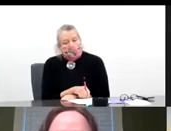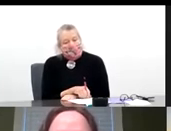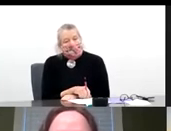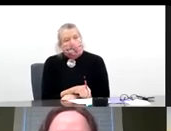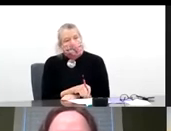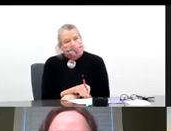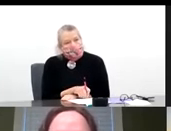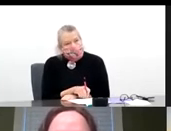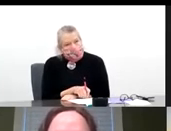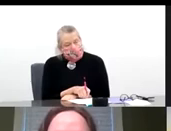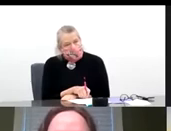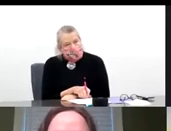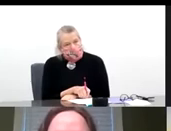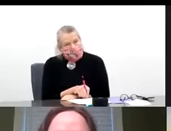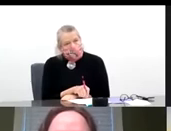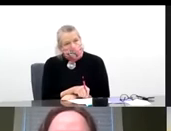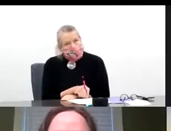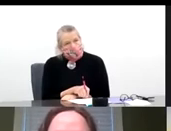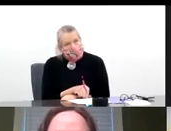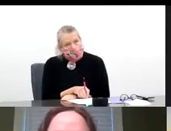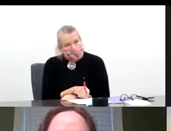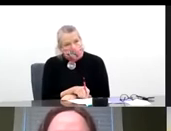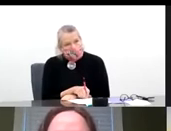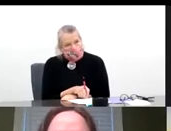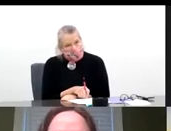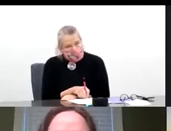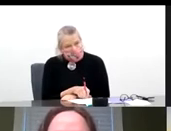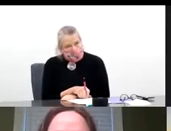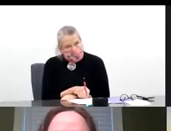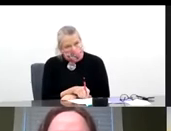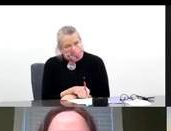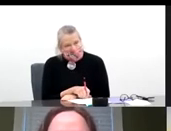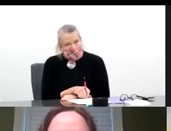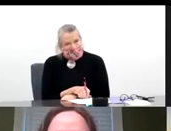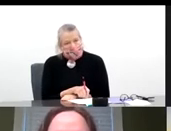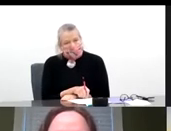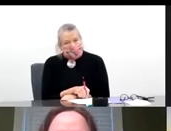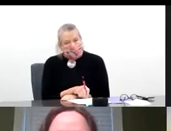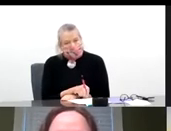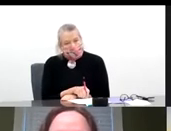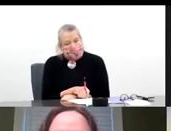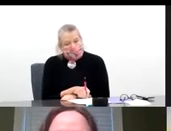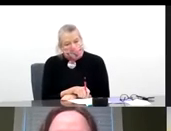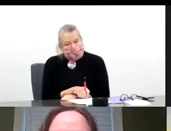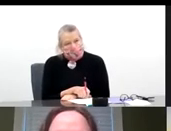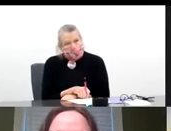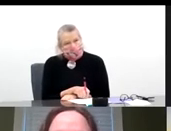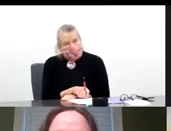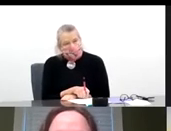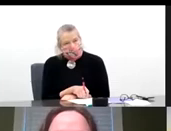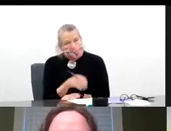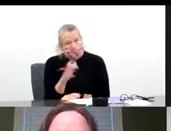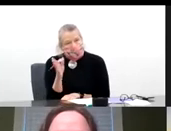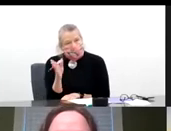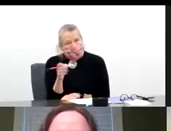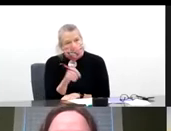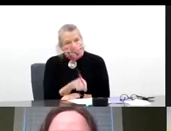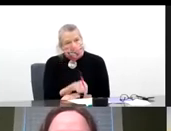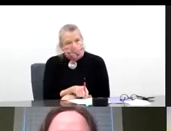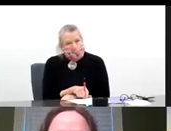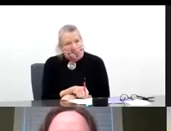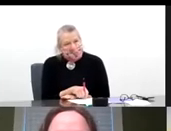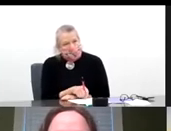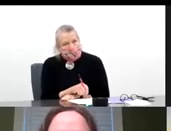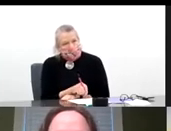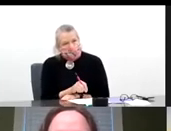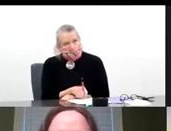sends his regrets, but he taped remarks for us. He, I think his boss, you know how bosses